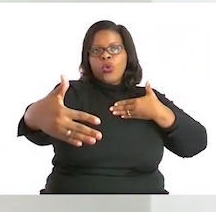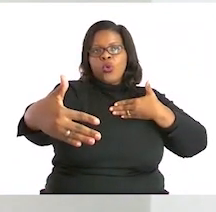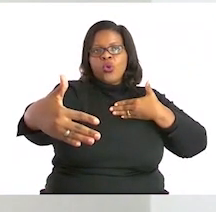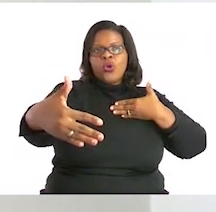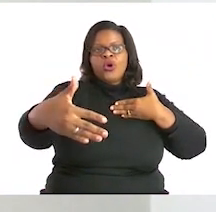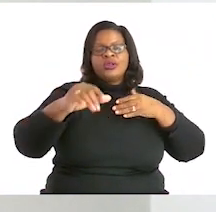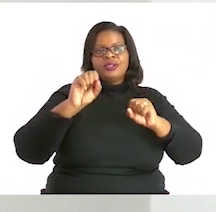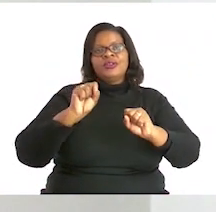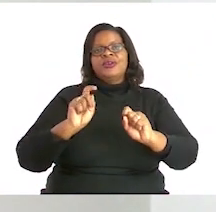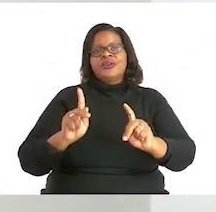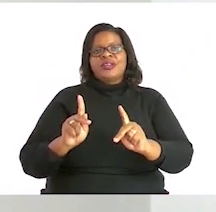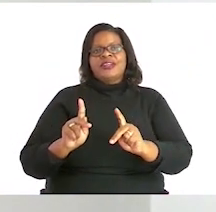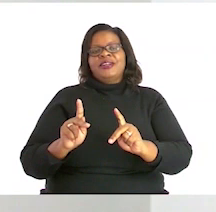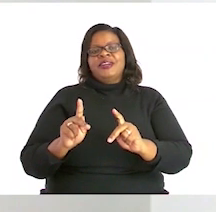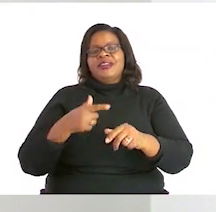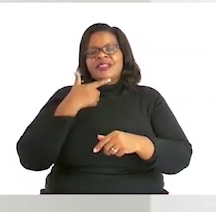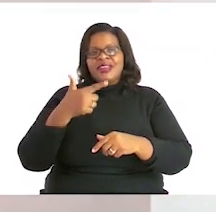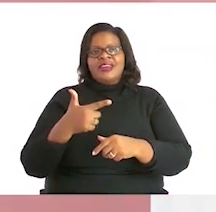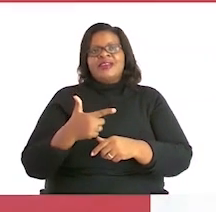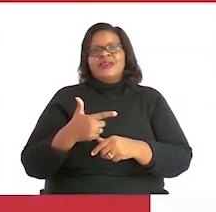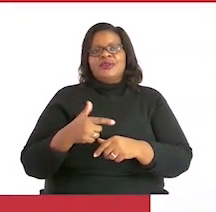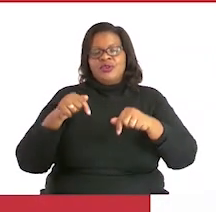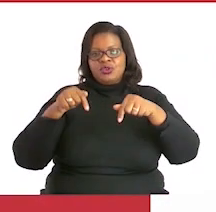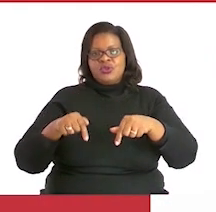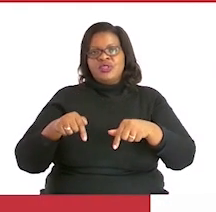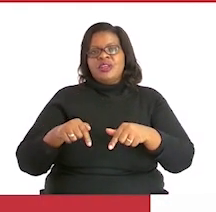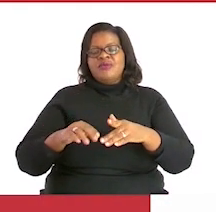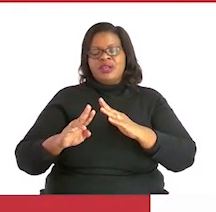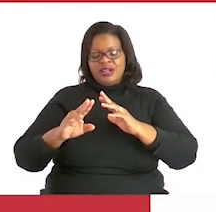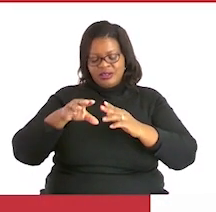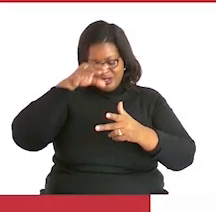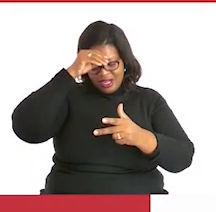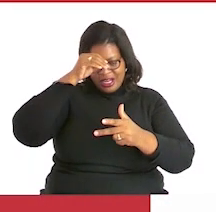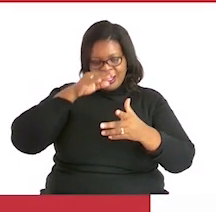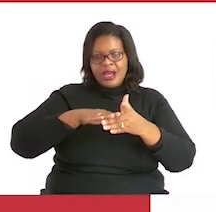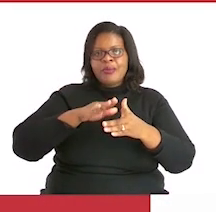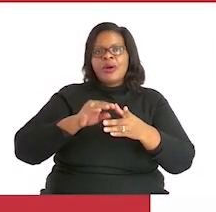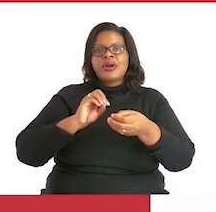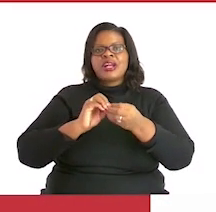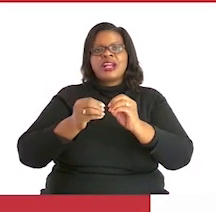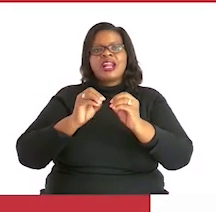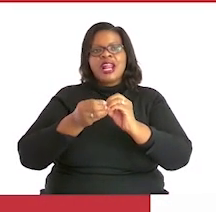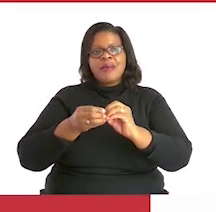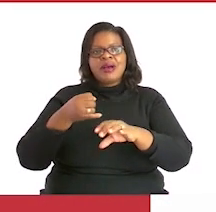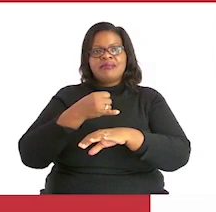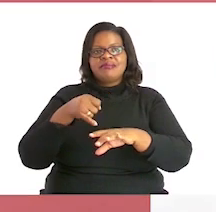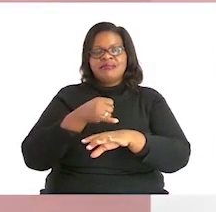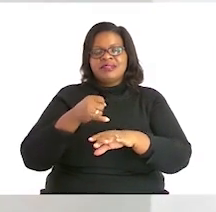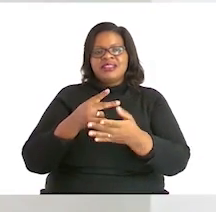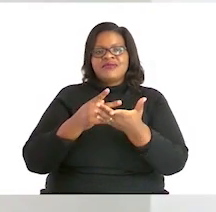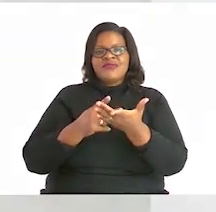Wow, thank you, my friend. Now, today's lesson is numeration and place value.